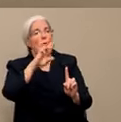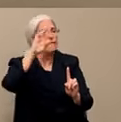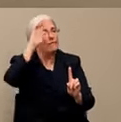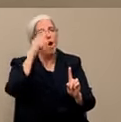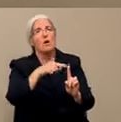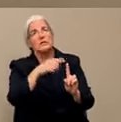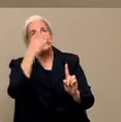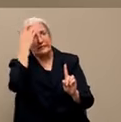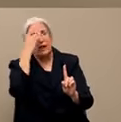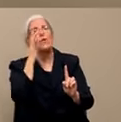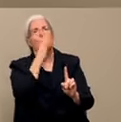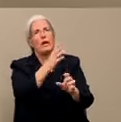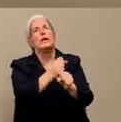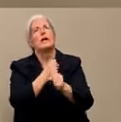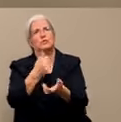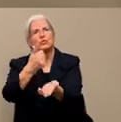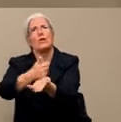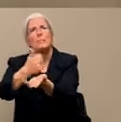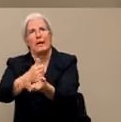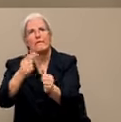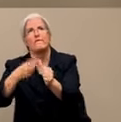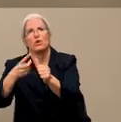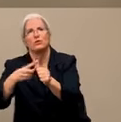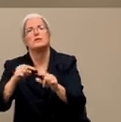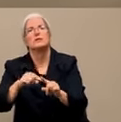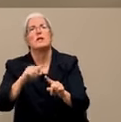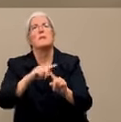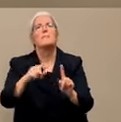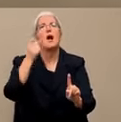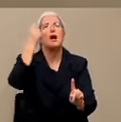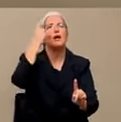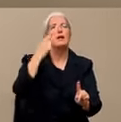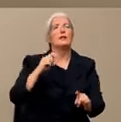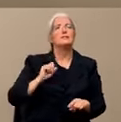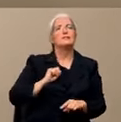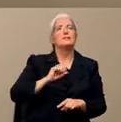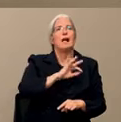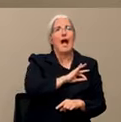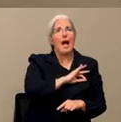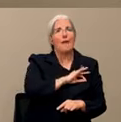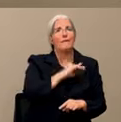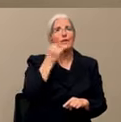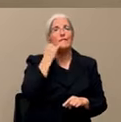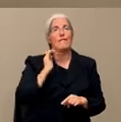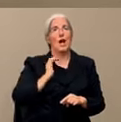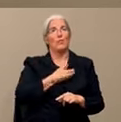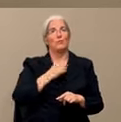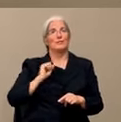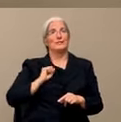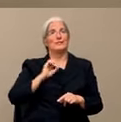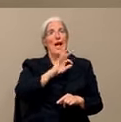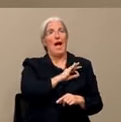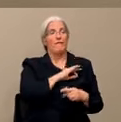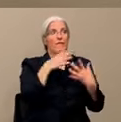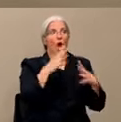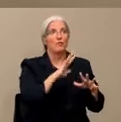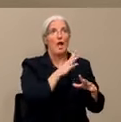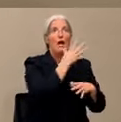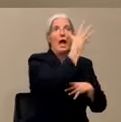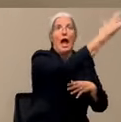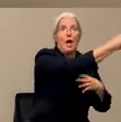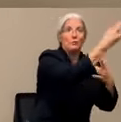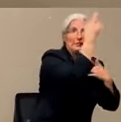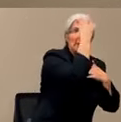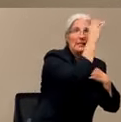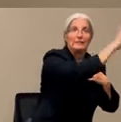But from a staffing standpoint, obviously, if we have staff members who go out sick or simply have to get tested or simply have to